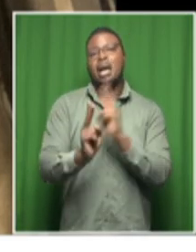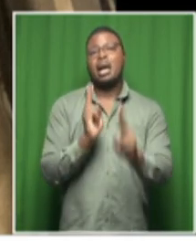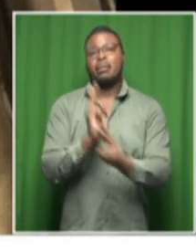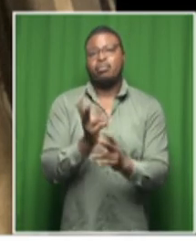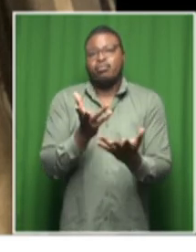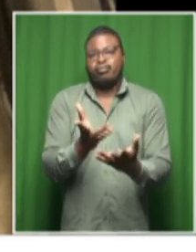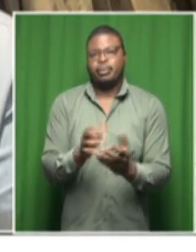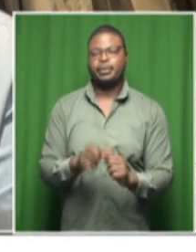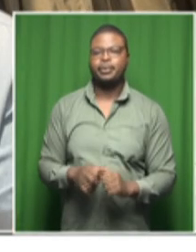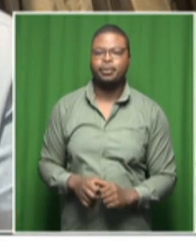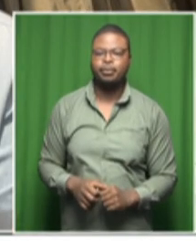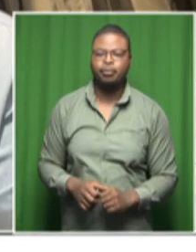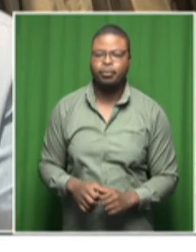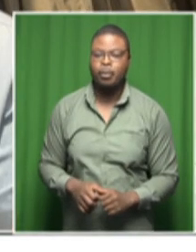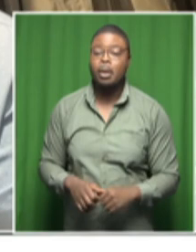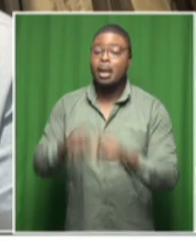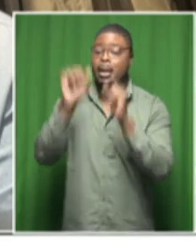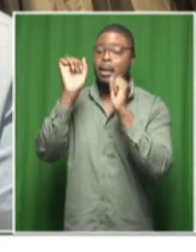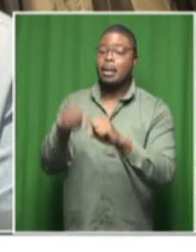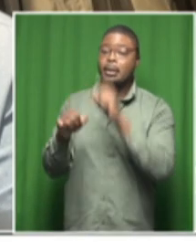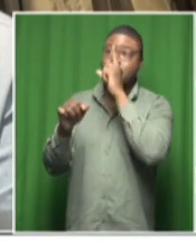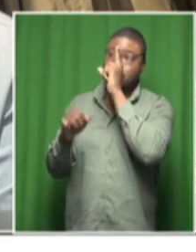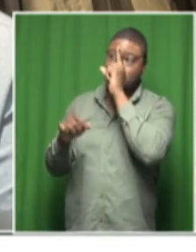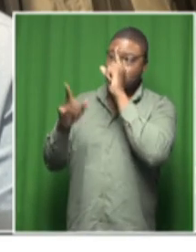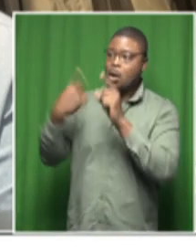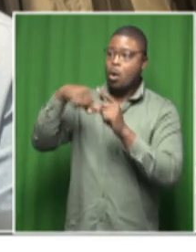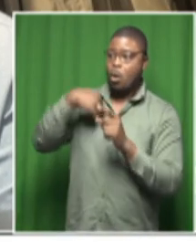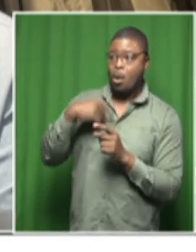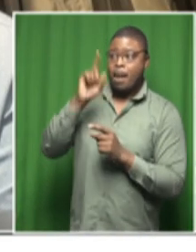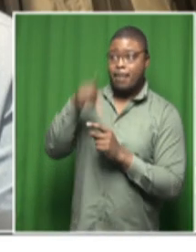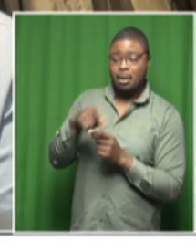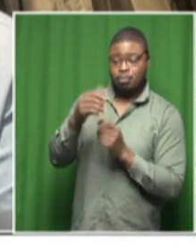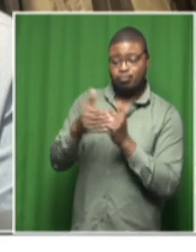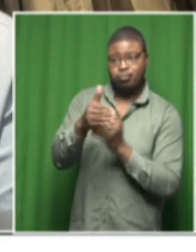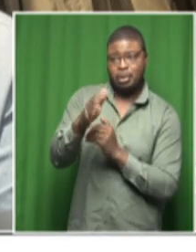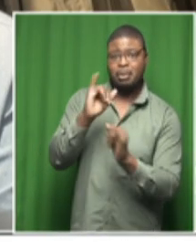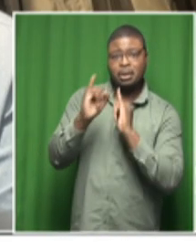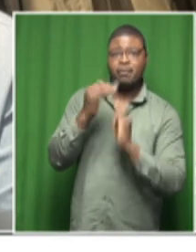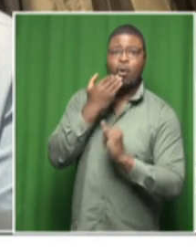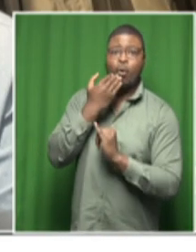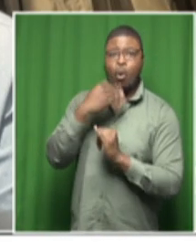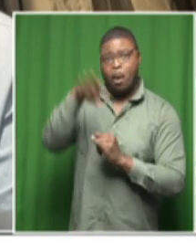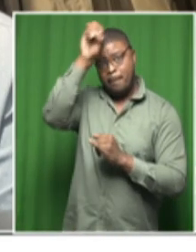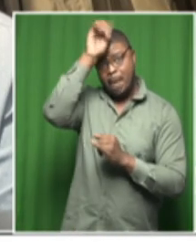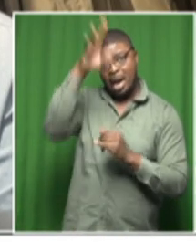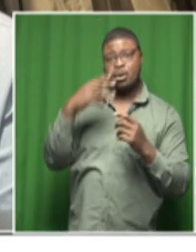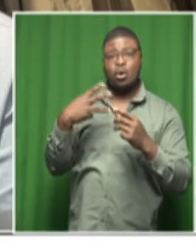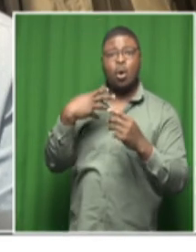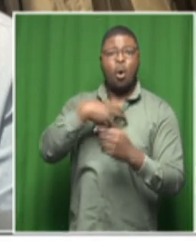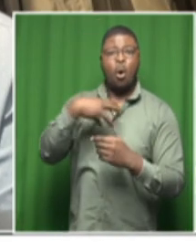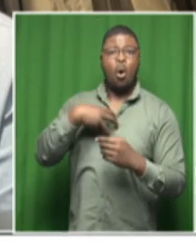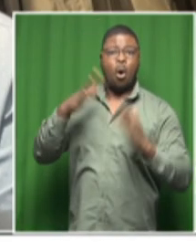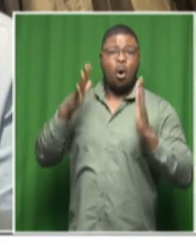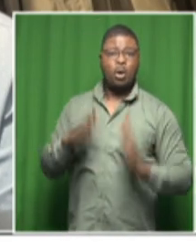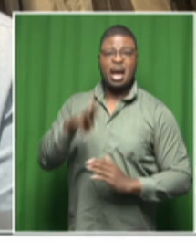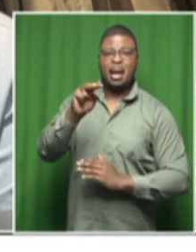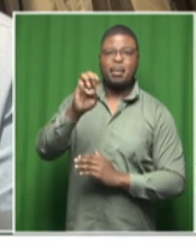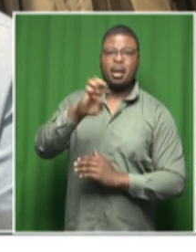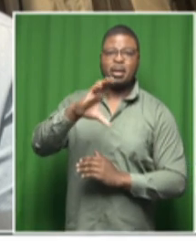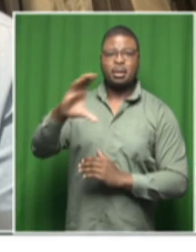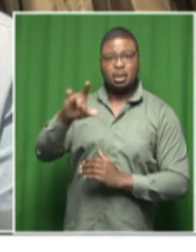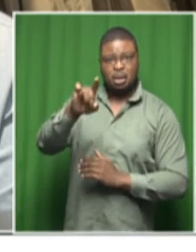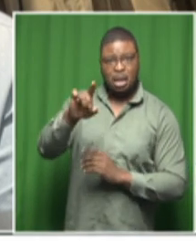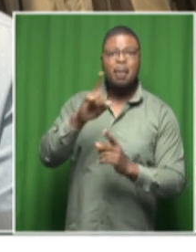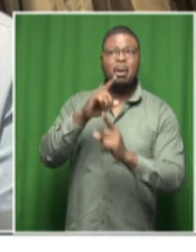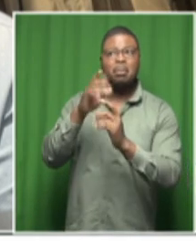definitely asked have to uh get to the bottom and here from the mine owners um mc gotta let you go but if you don't mind just very quickly any